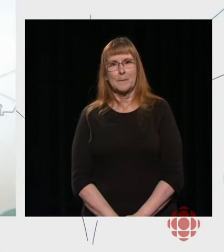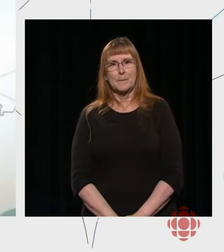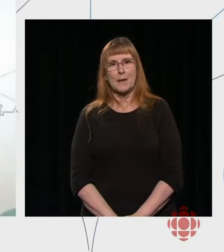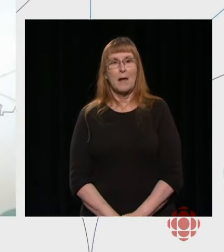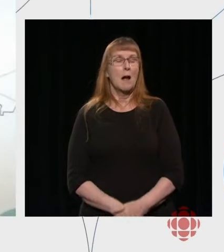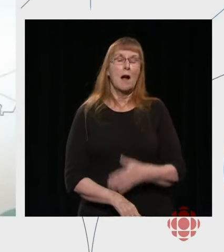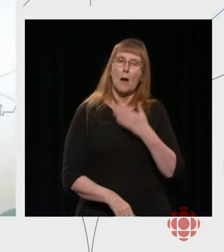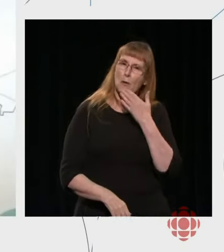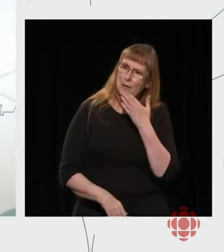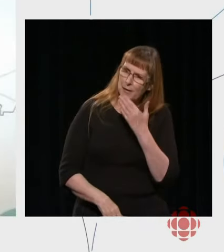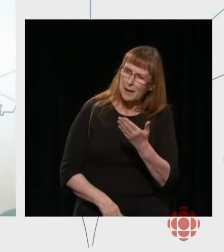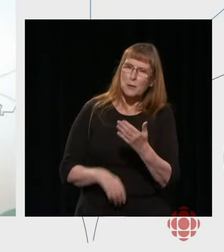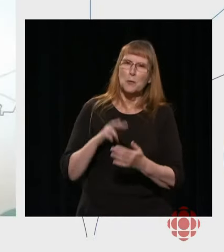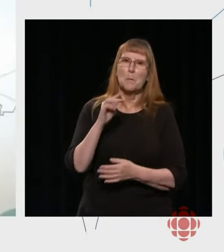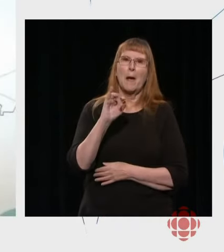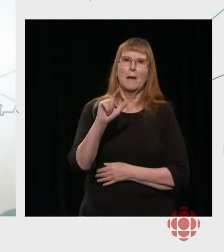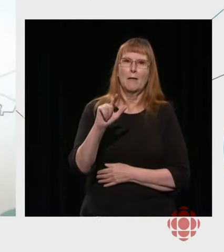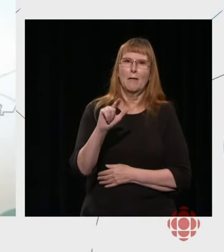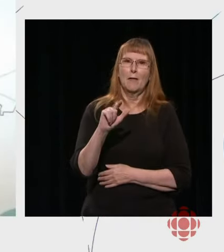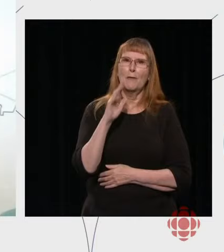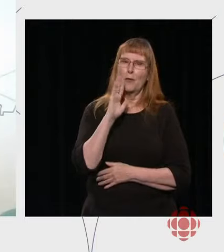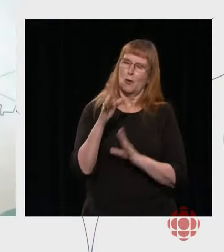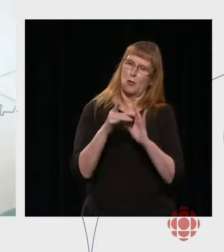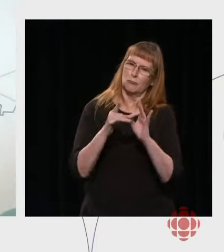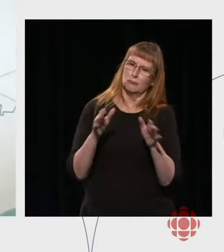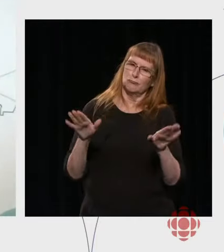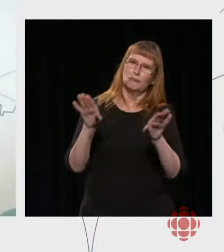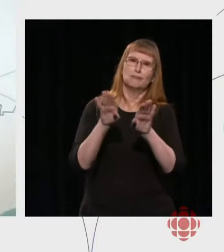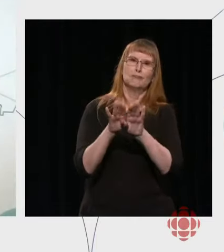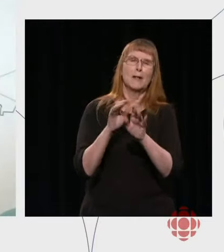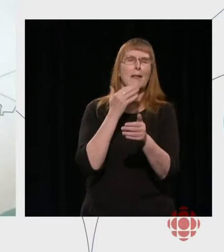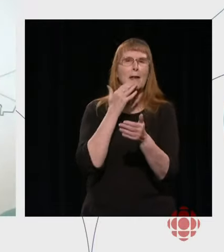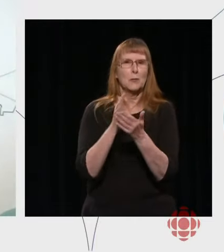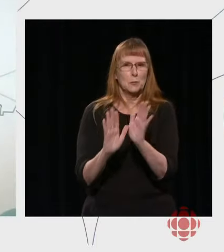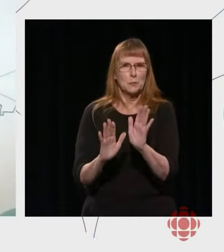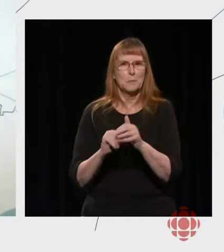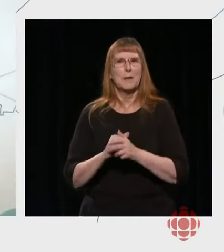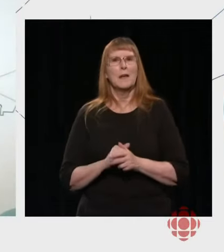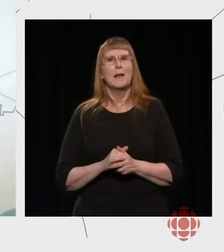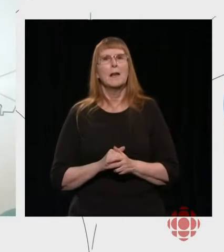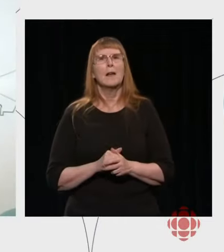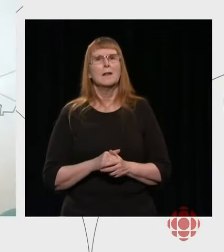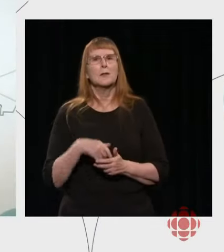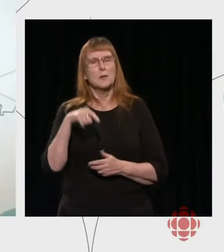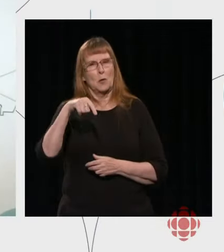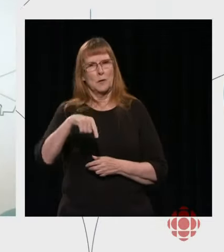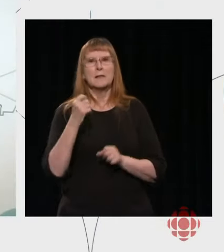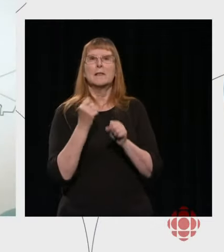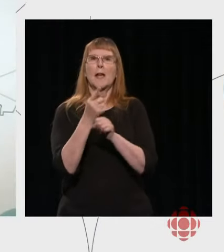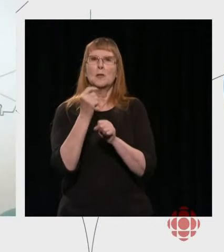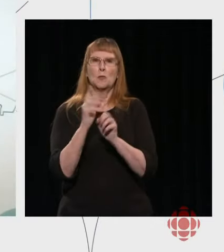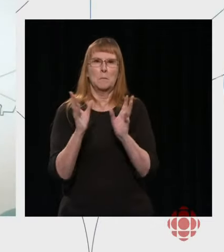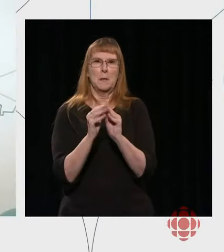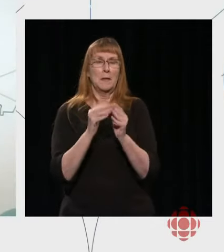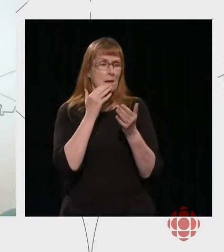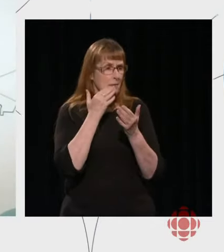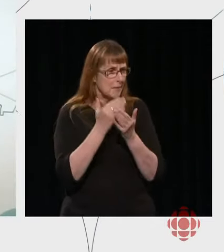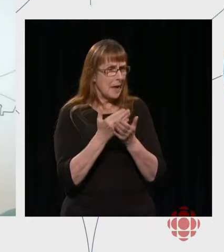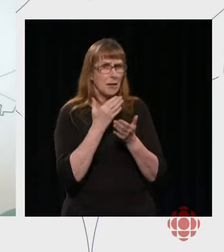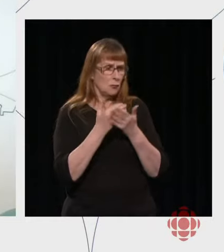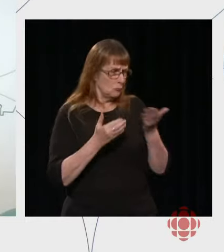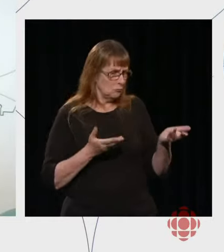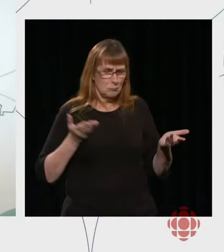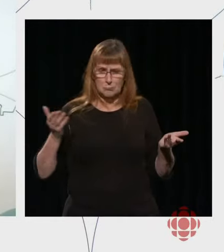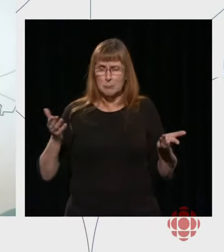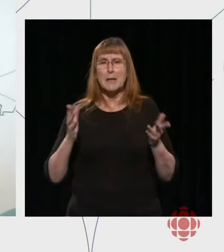Thank you, Michael, for these closing words. At this annual public meeting, again, thank you to all colleagues. Thank you to